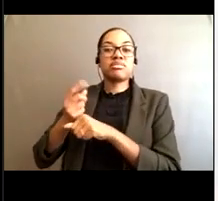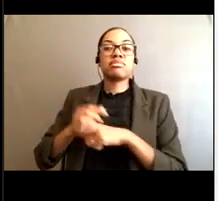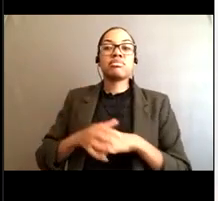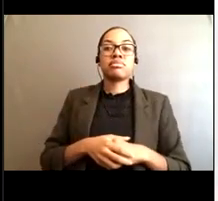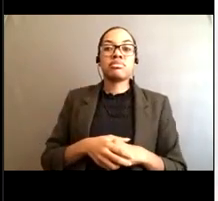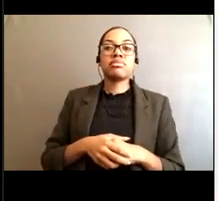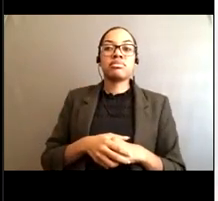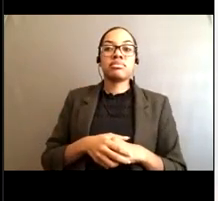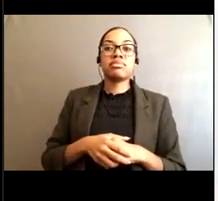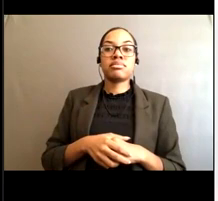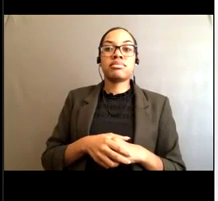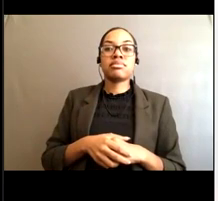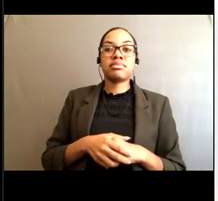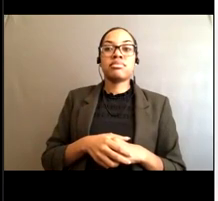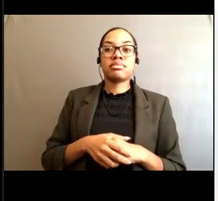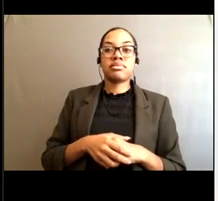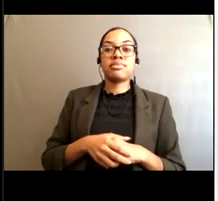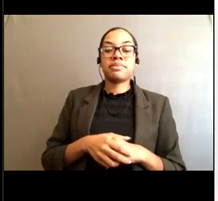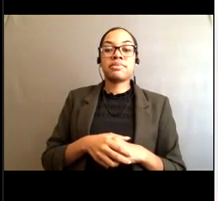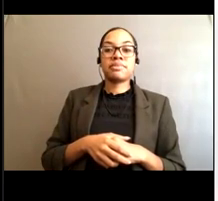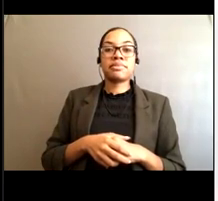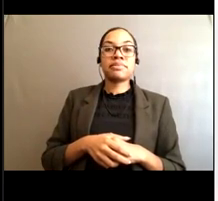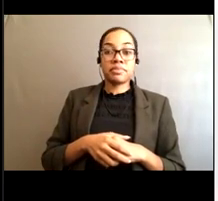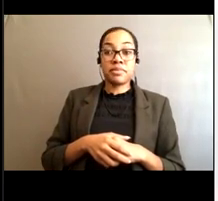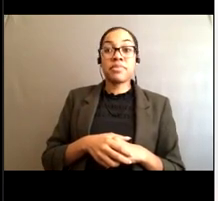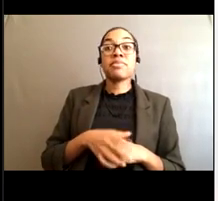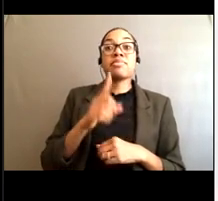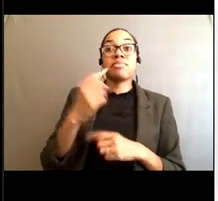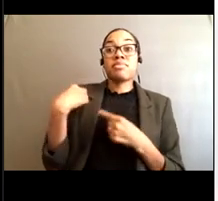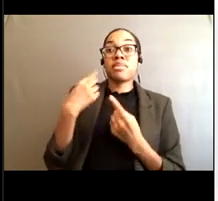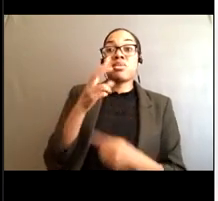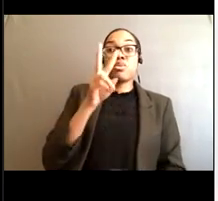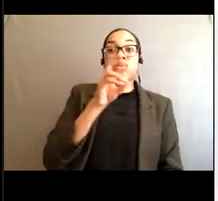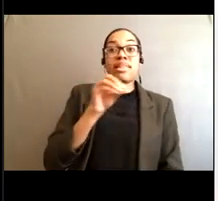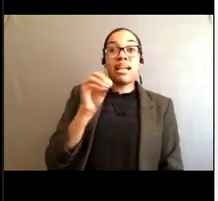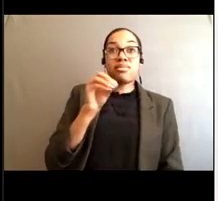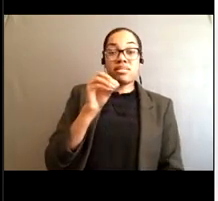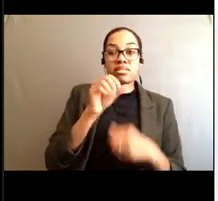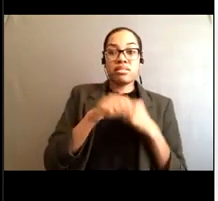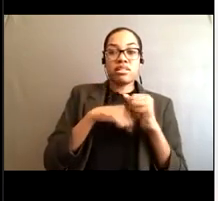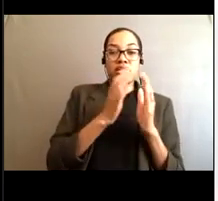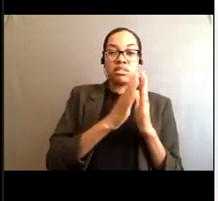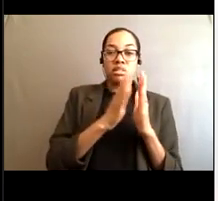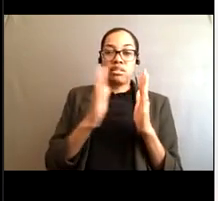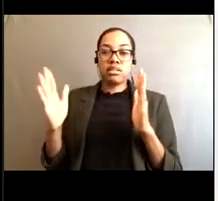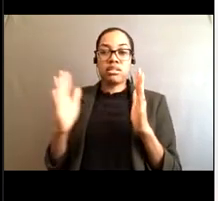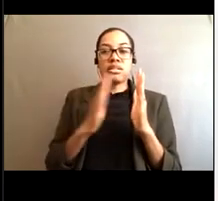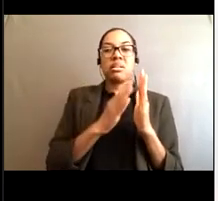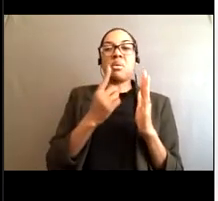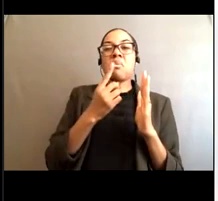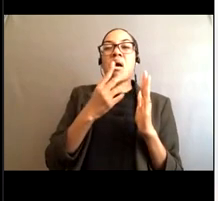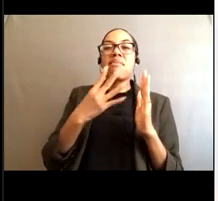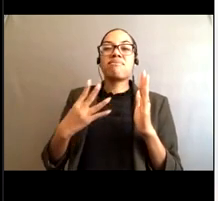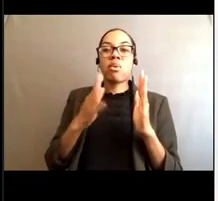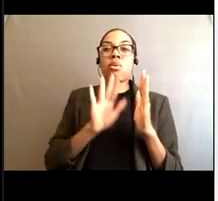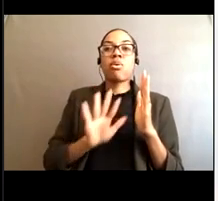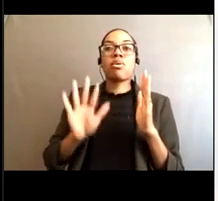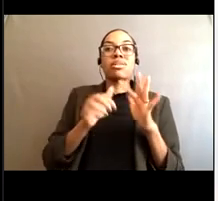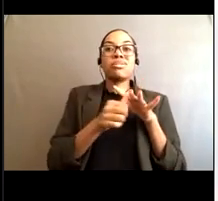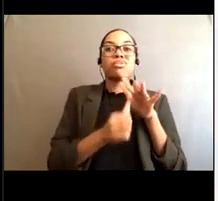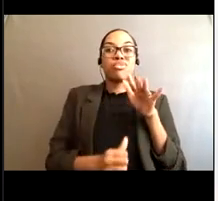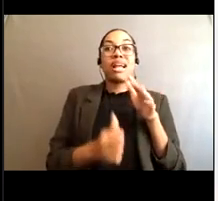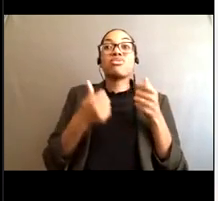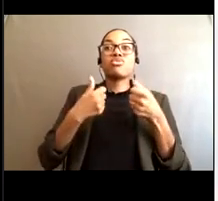2011, a quarter of those deaths have been bystanders who drowned making an attempted rescue.